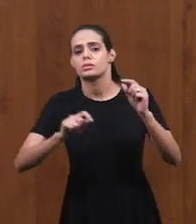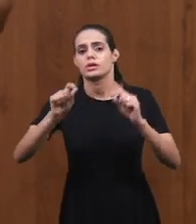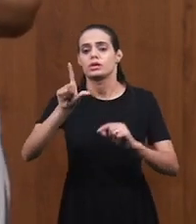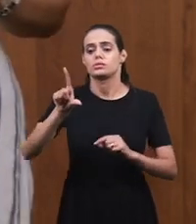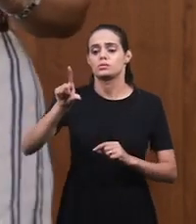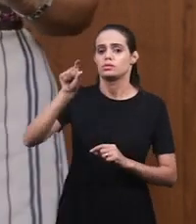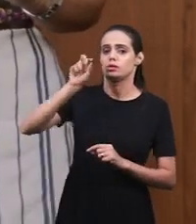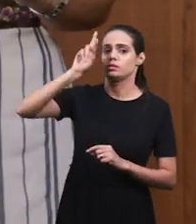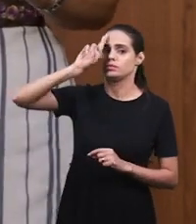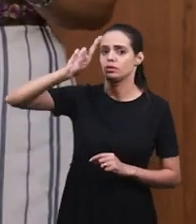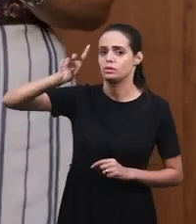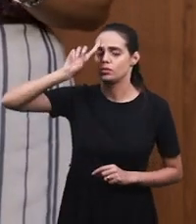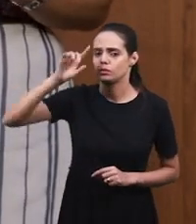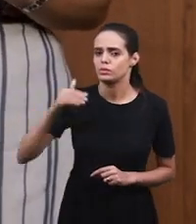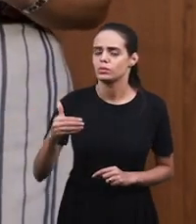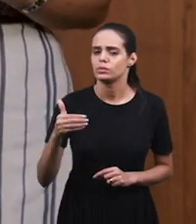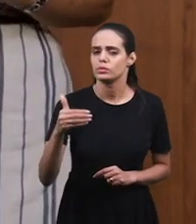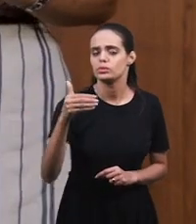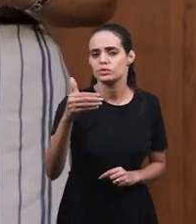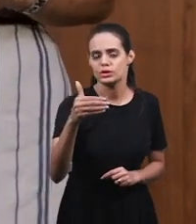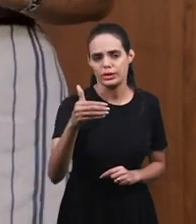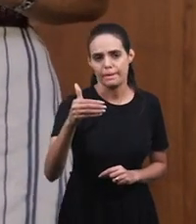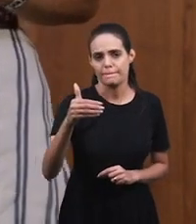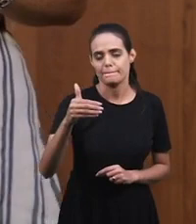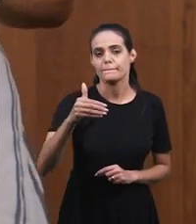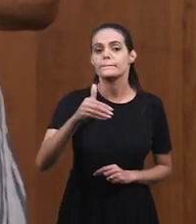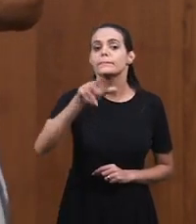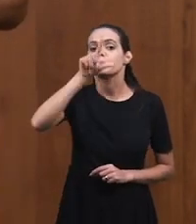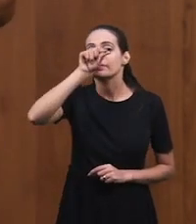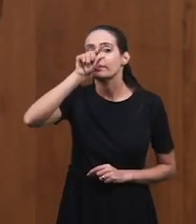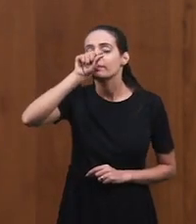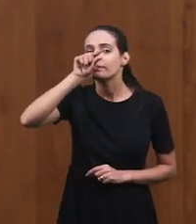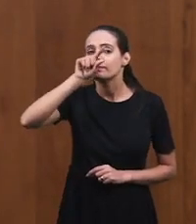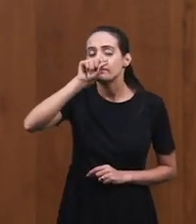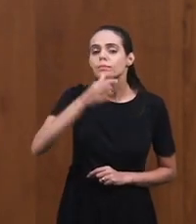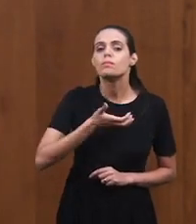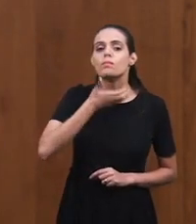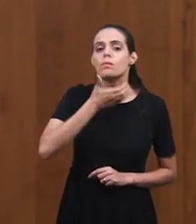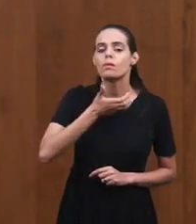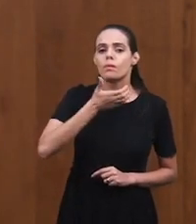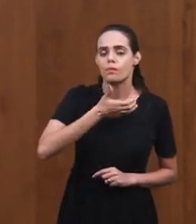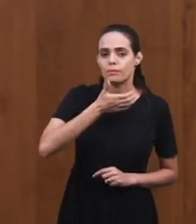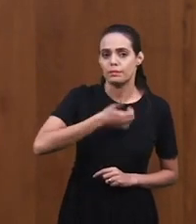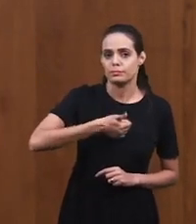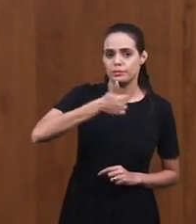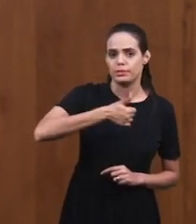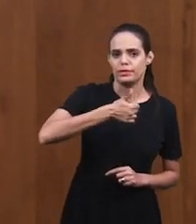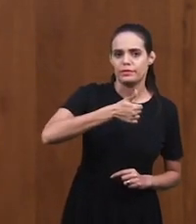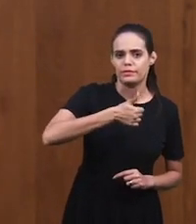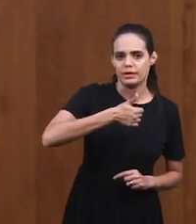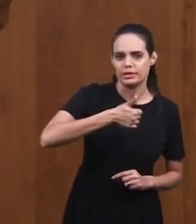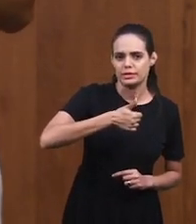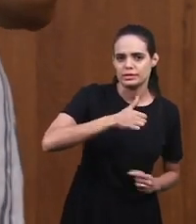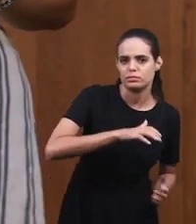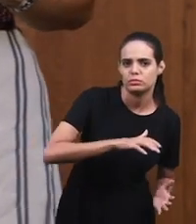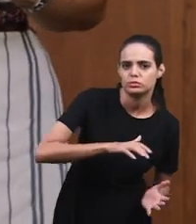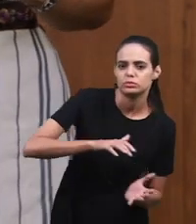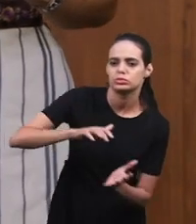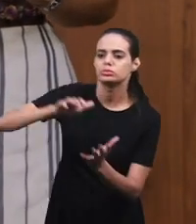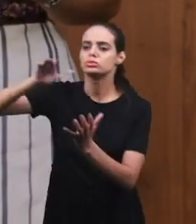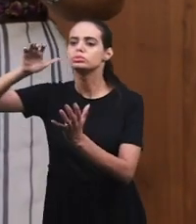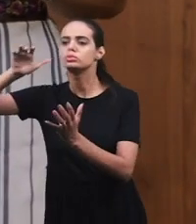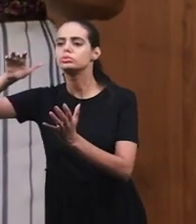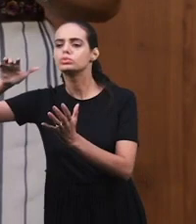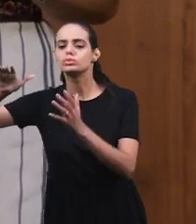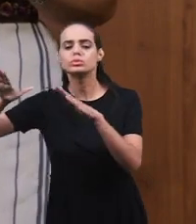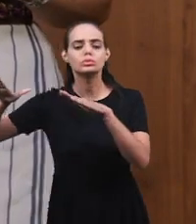The dove was sent out the second time. And she came back, but she was sent out the second time.